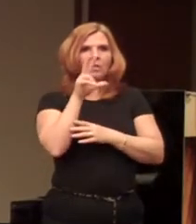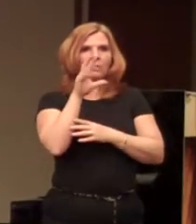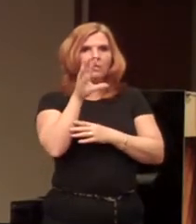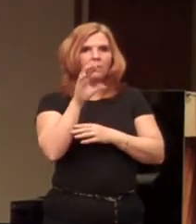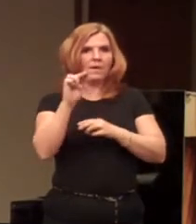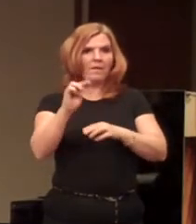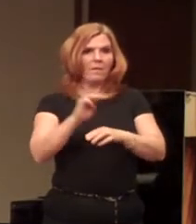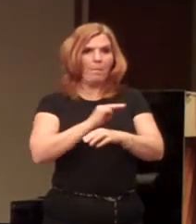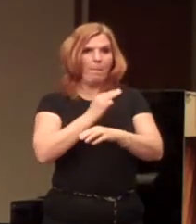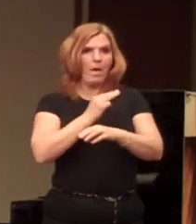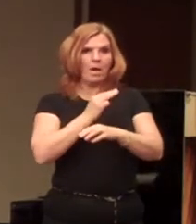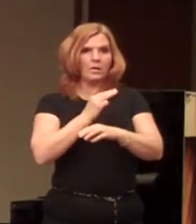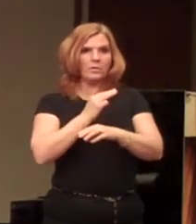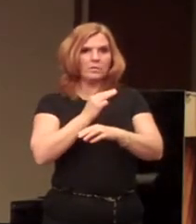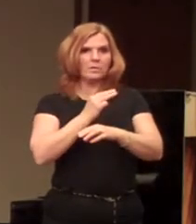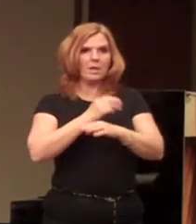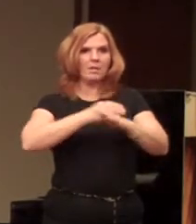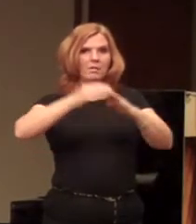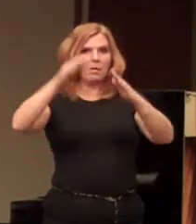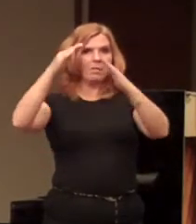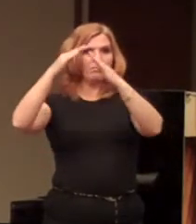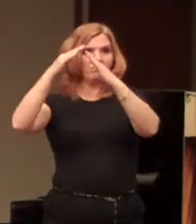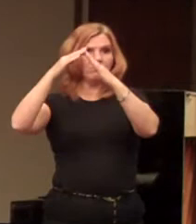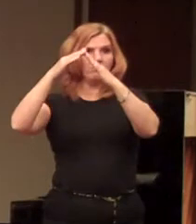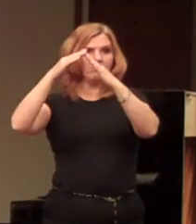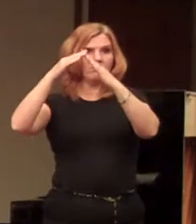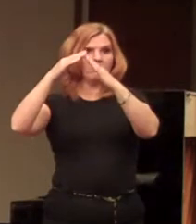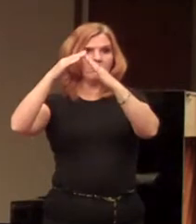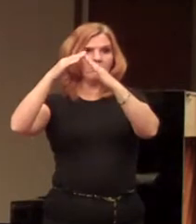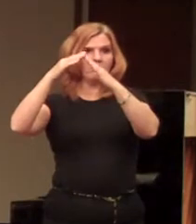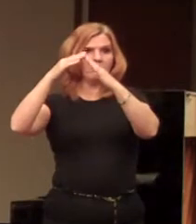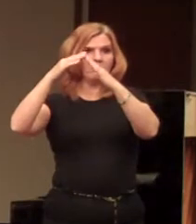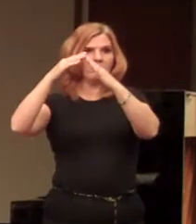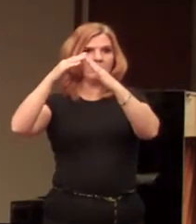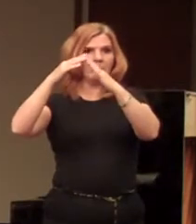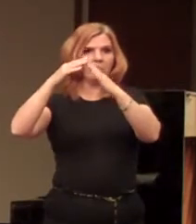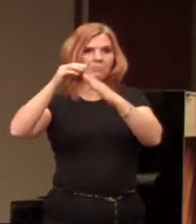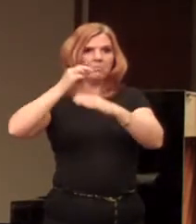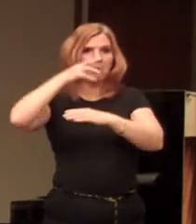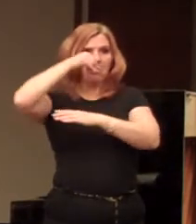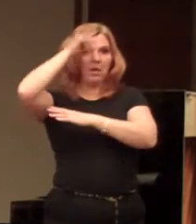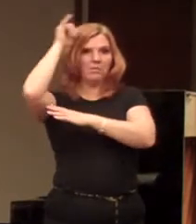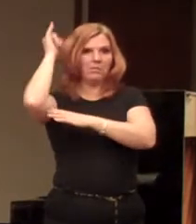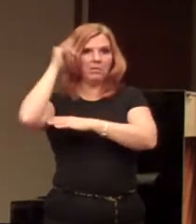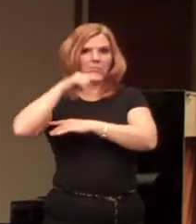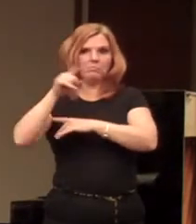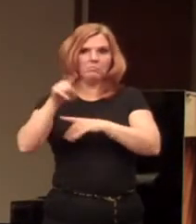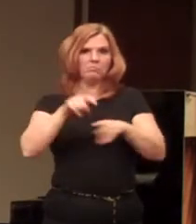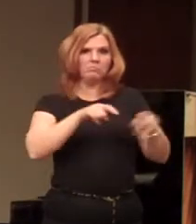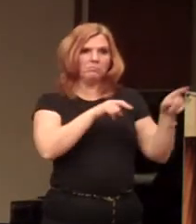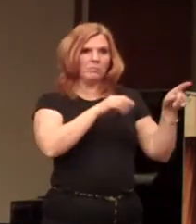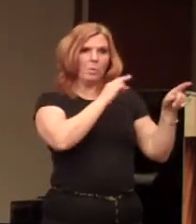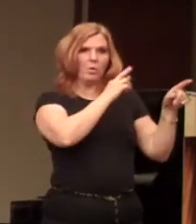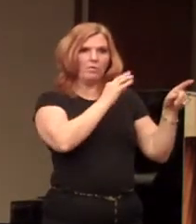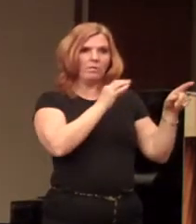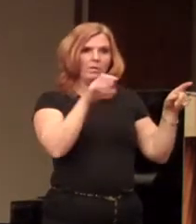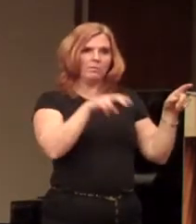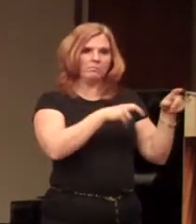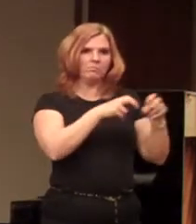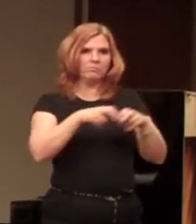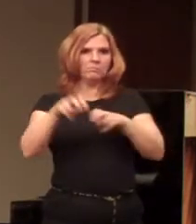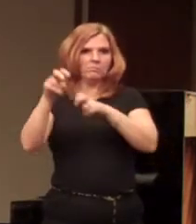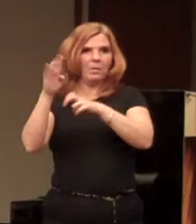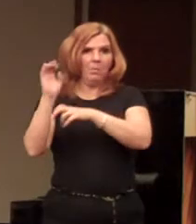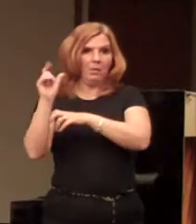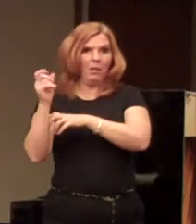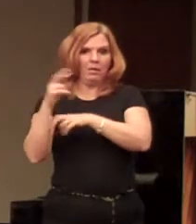135 miles at the peak of trolley lines. You want to go to Moundsville? Take a trolley. You want to go to Martins Ferry? Take a trolley. You want to go to